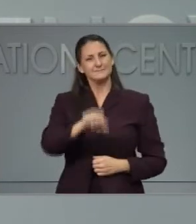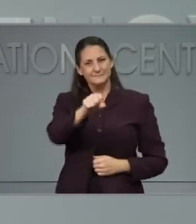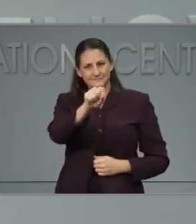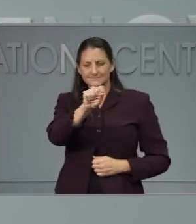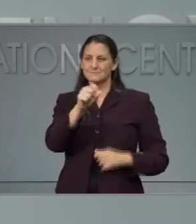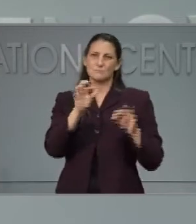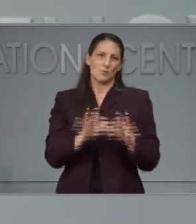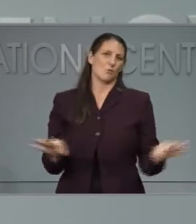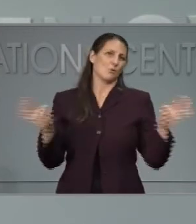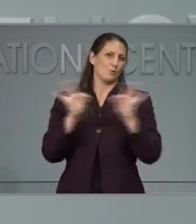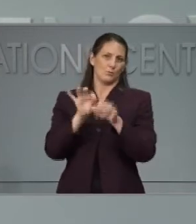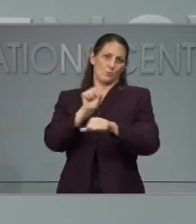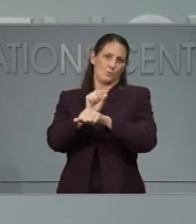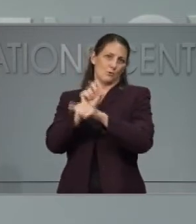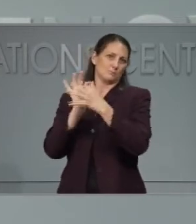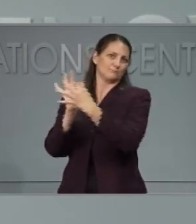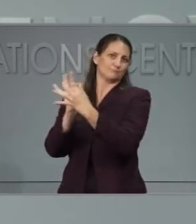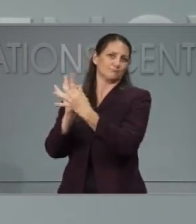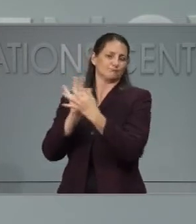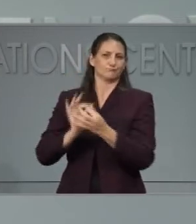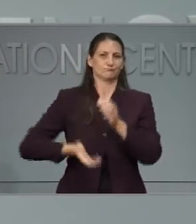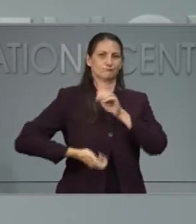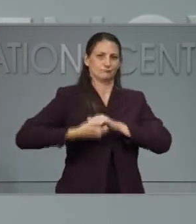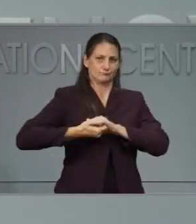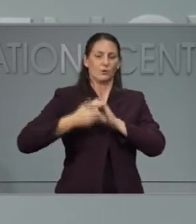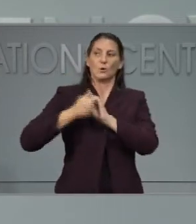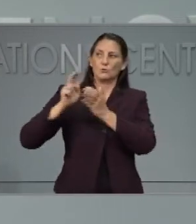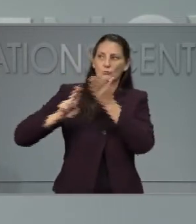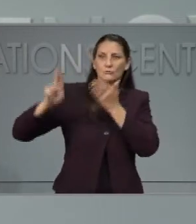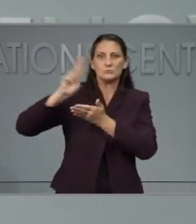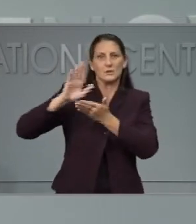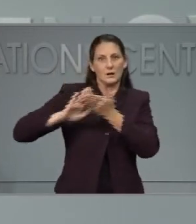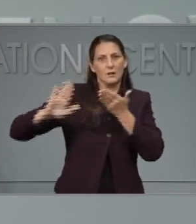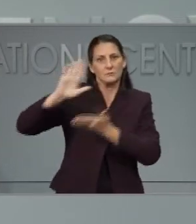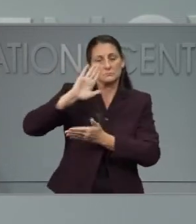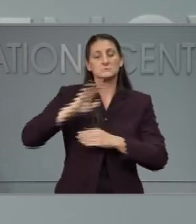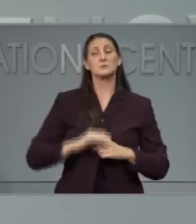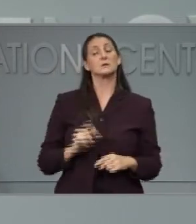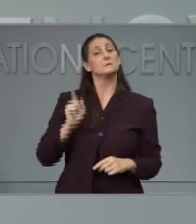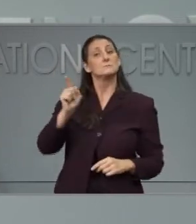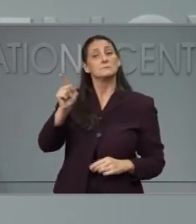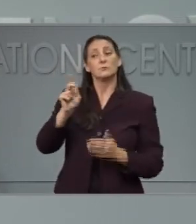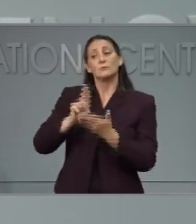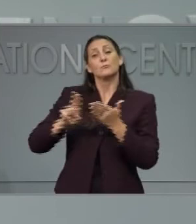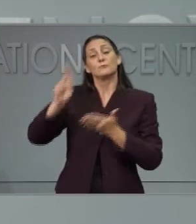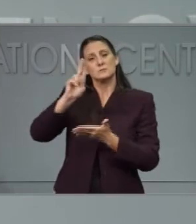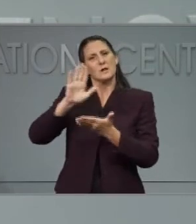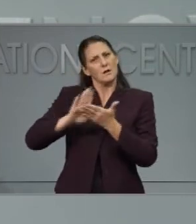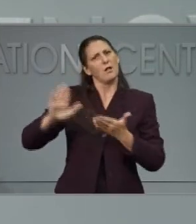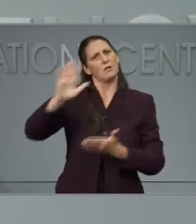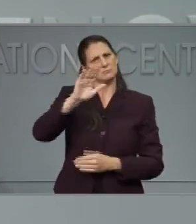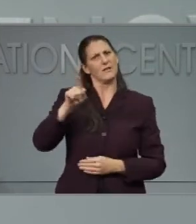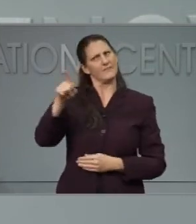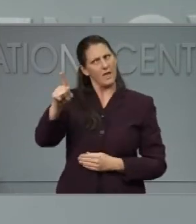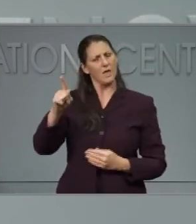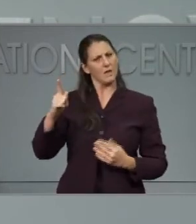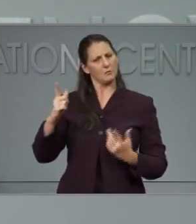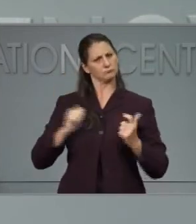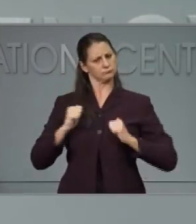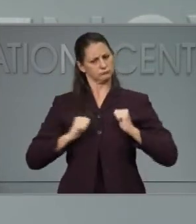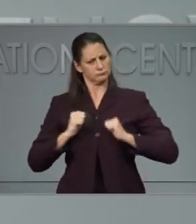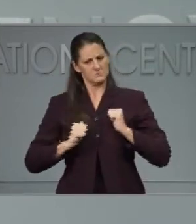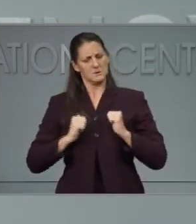And I know they are working hard to step up the work to both enforce the executive orders on and off their campus.